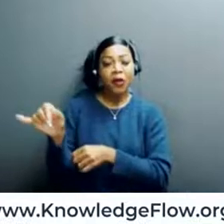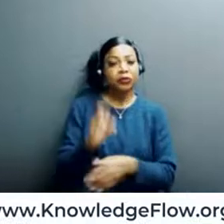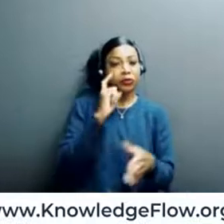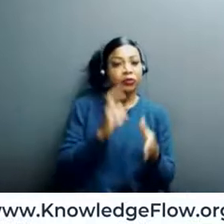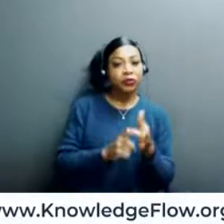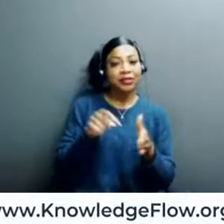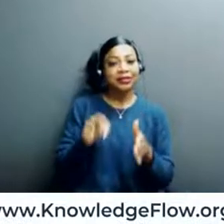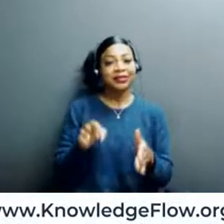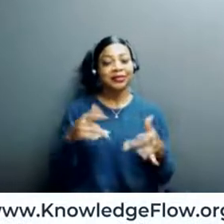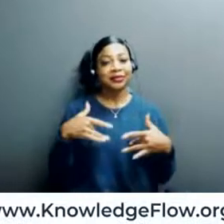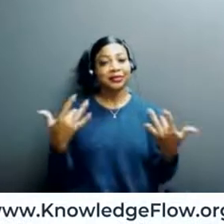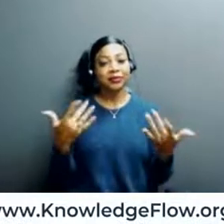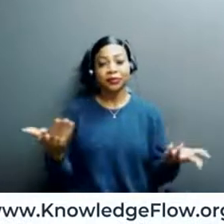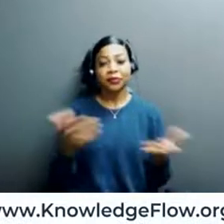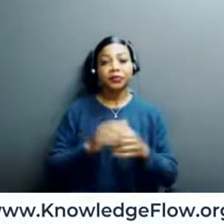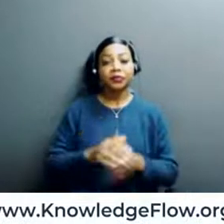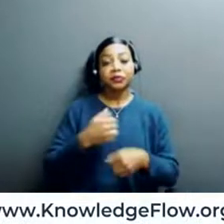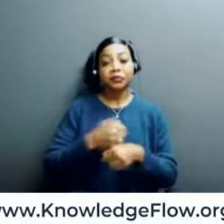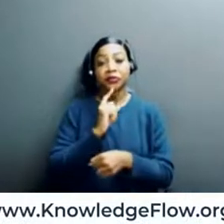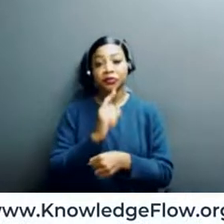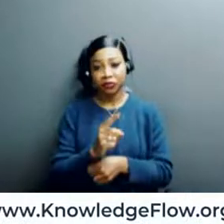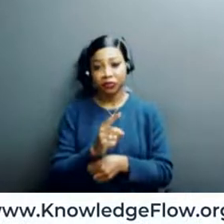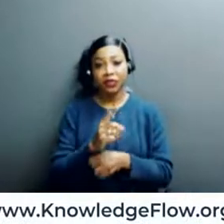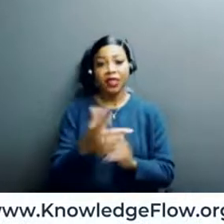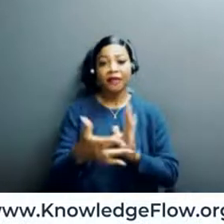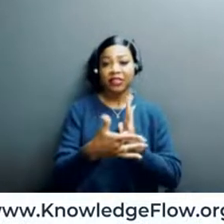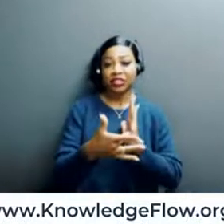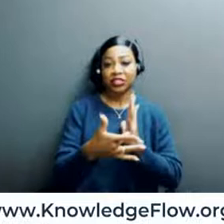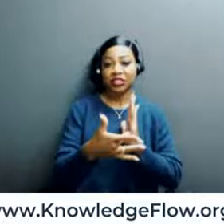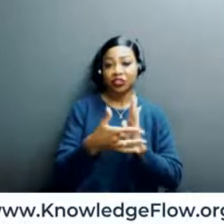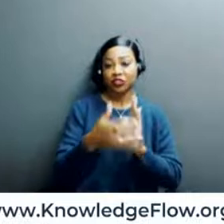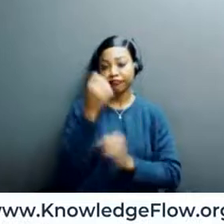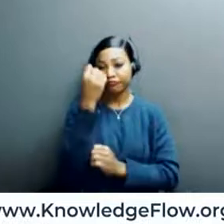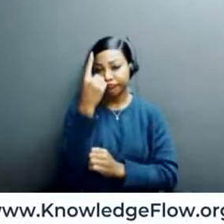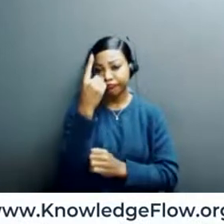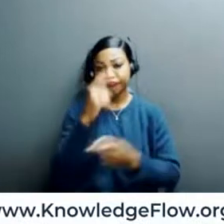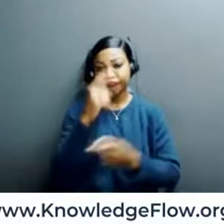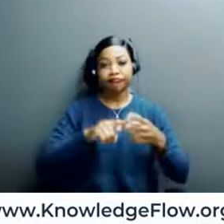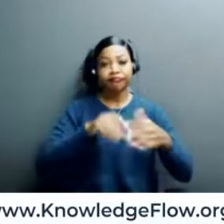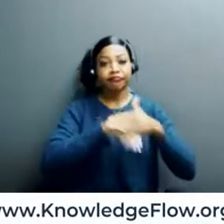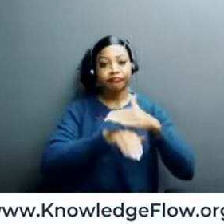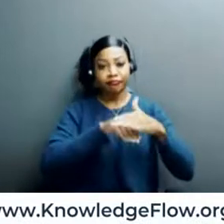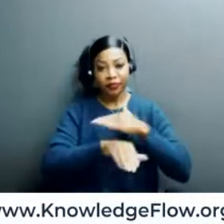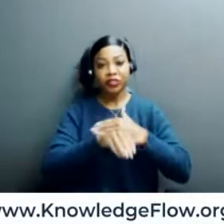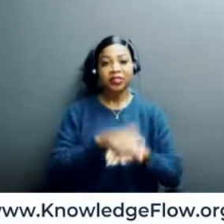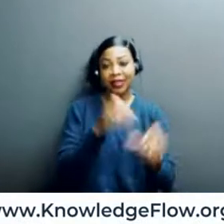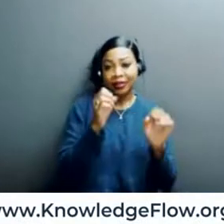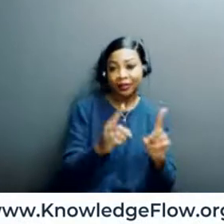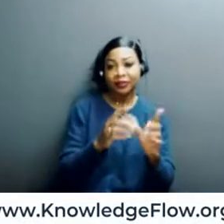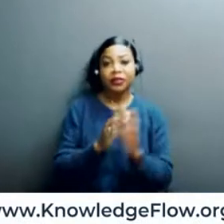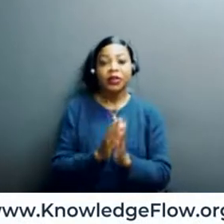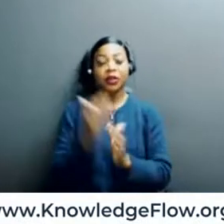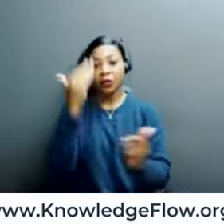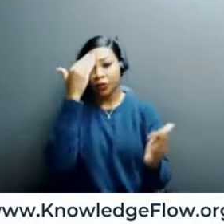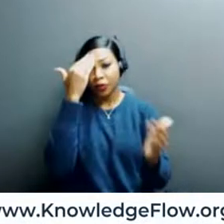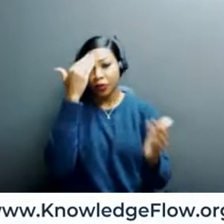event, of course, was making sure that there was digital literacy and access to awareness and education for older persons.